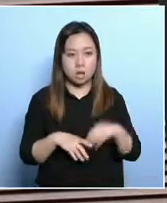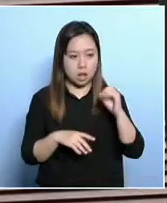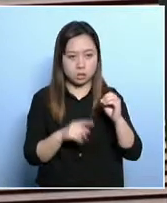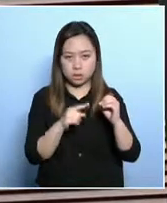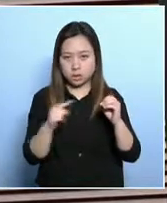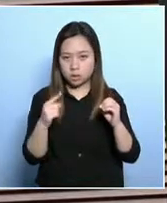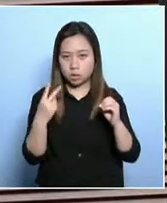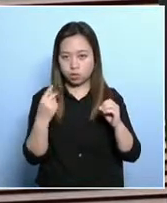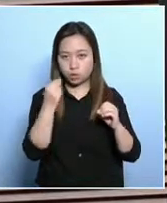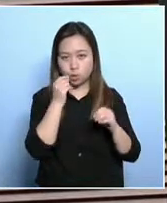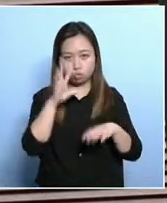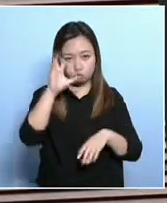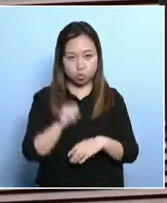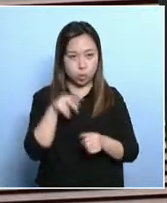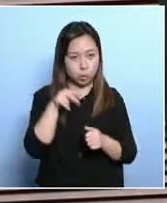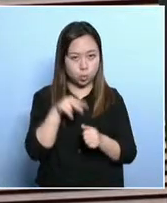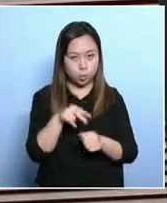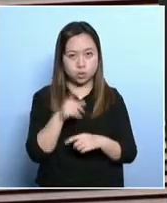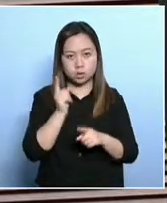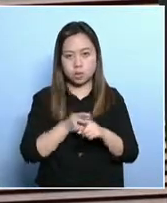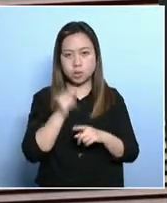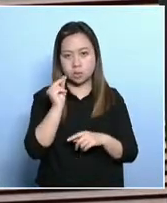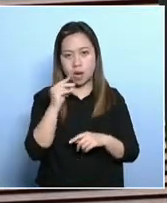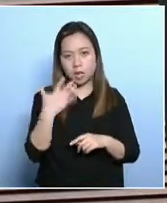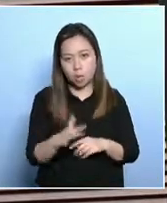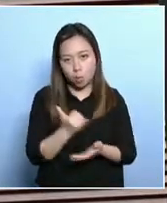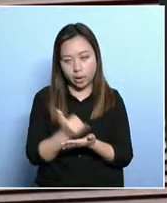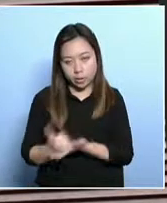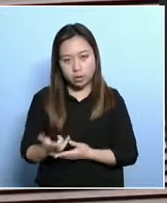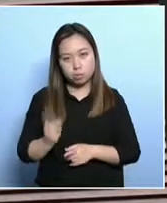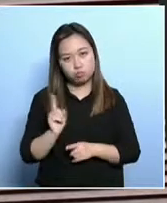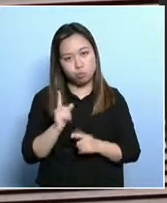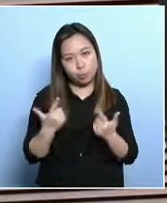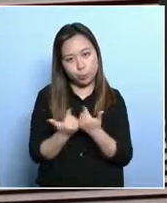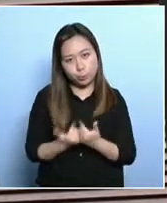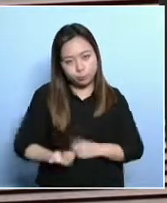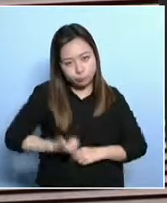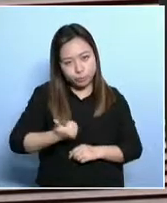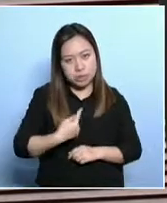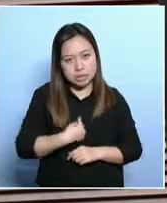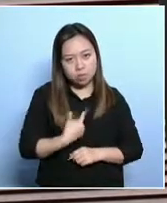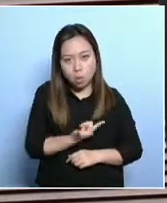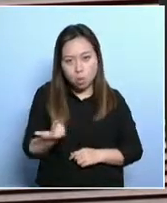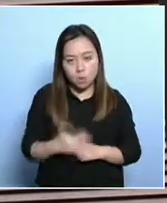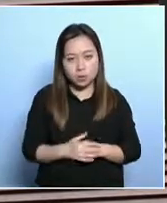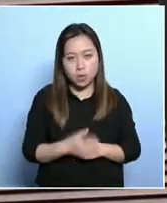program, for instance. Now, there are only over 700